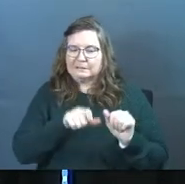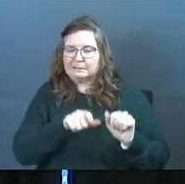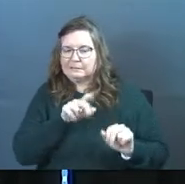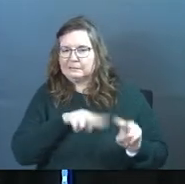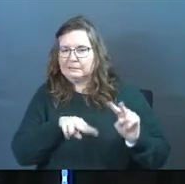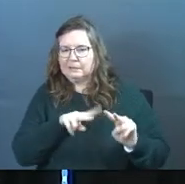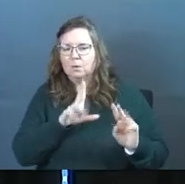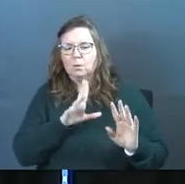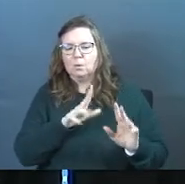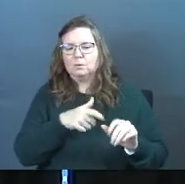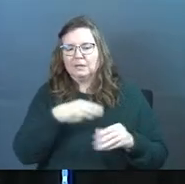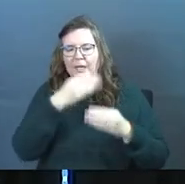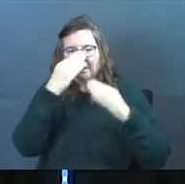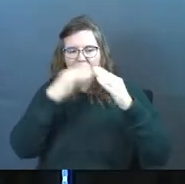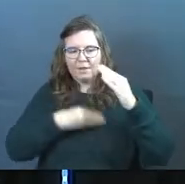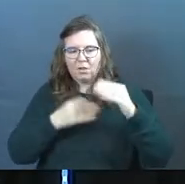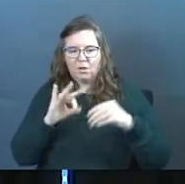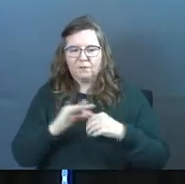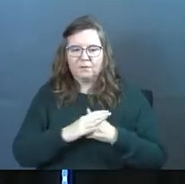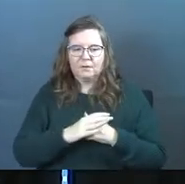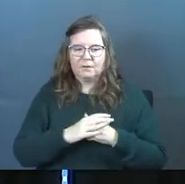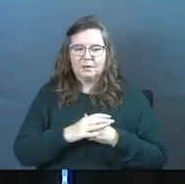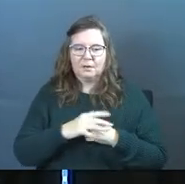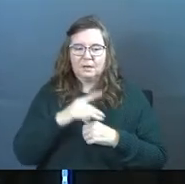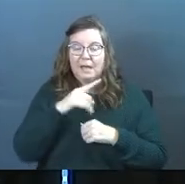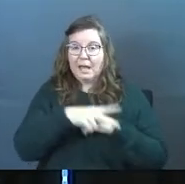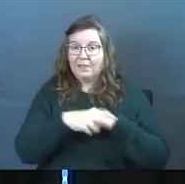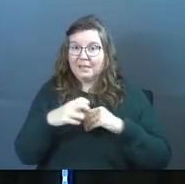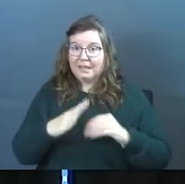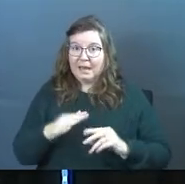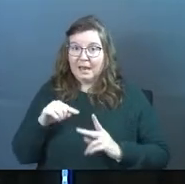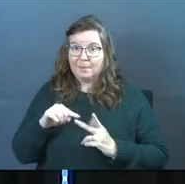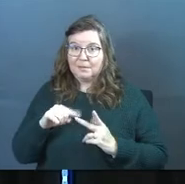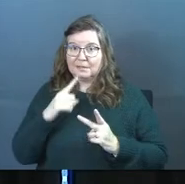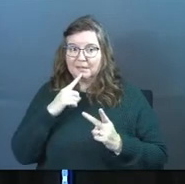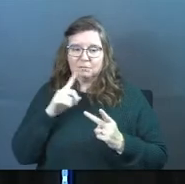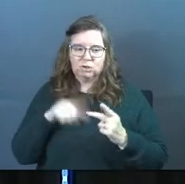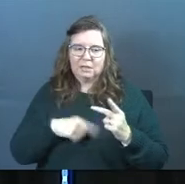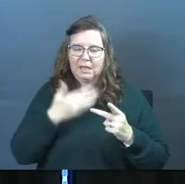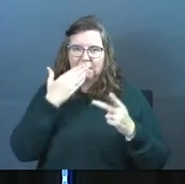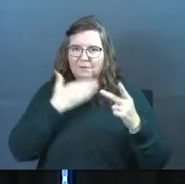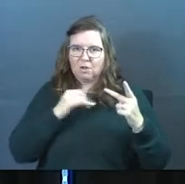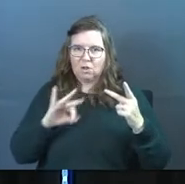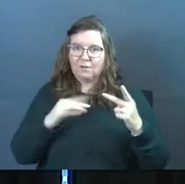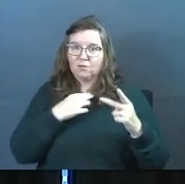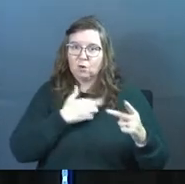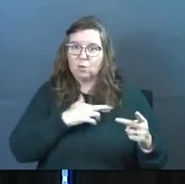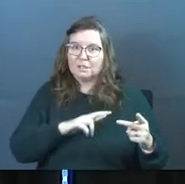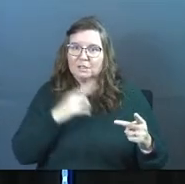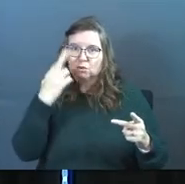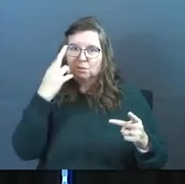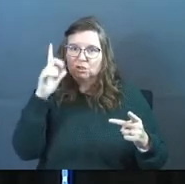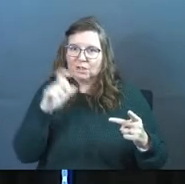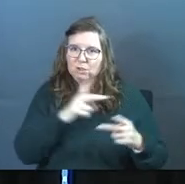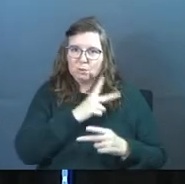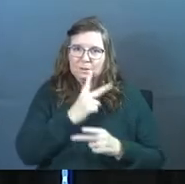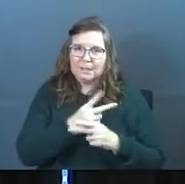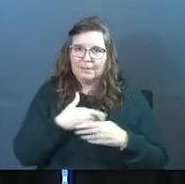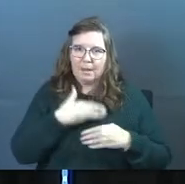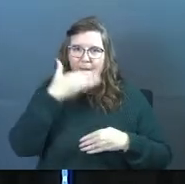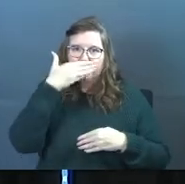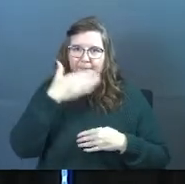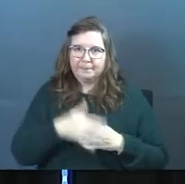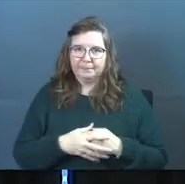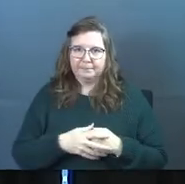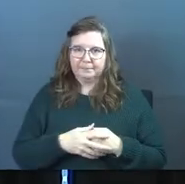and said, well, take the veil off. And the kidnapper said, she can't take the veil off for religious reasons. She has to keep it up.